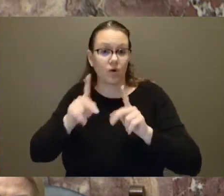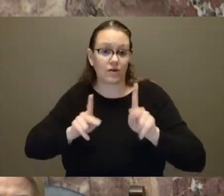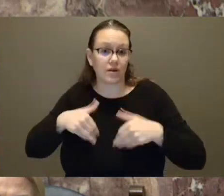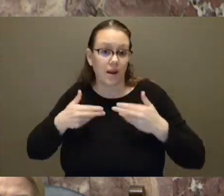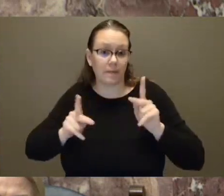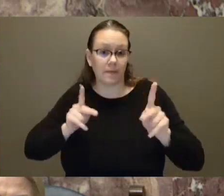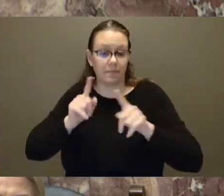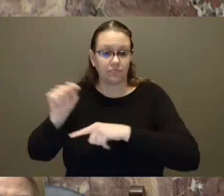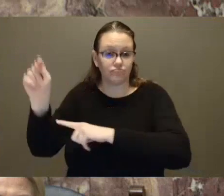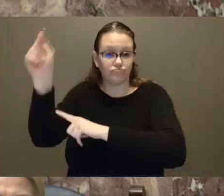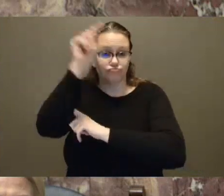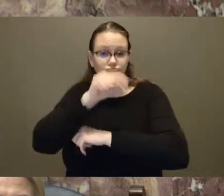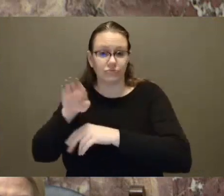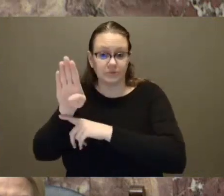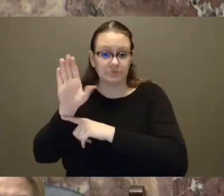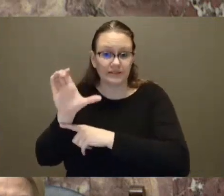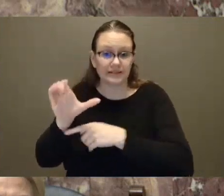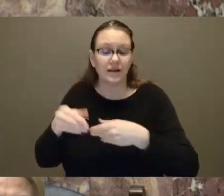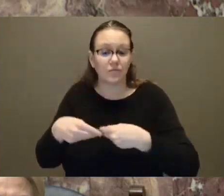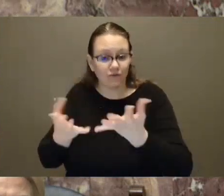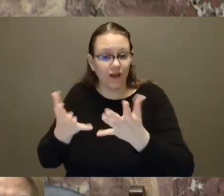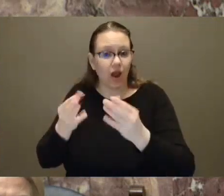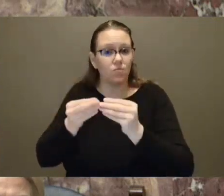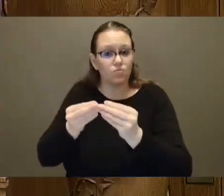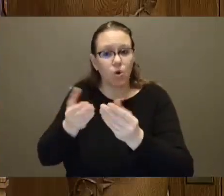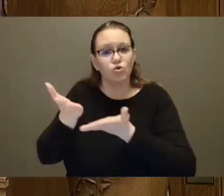these times. We're going to continue to do that work.